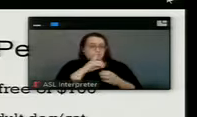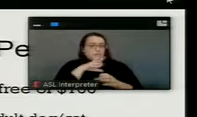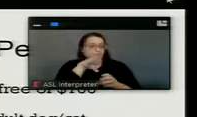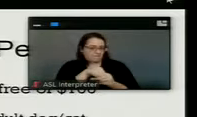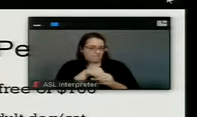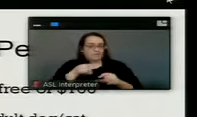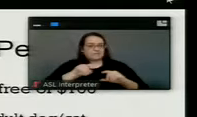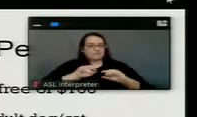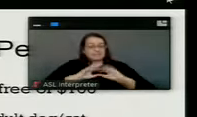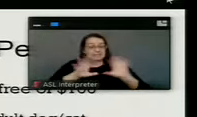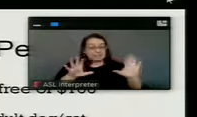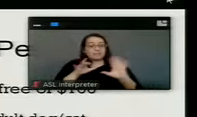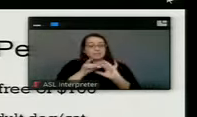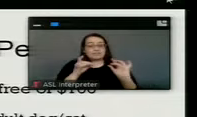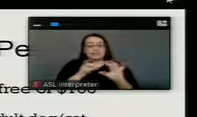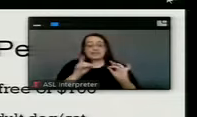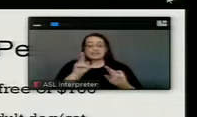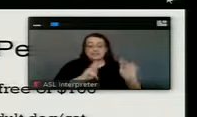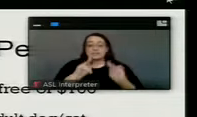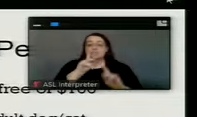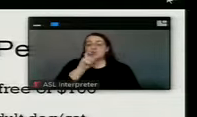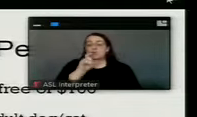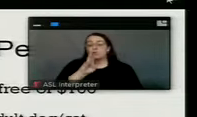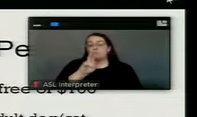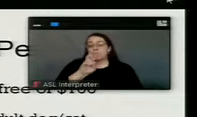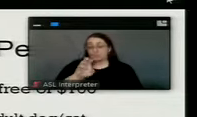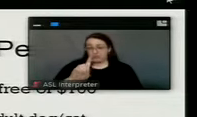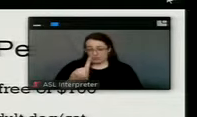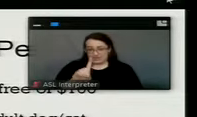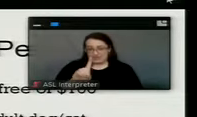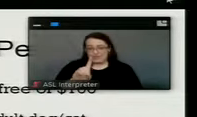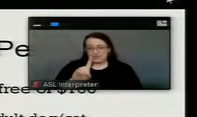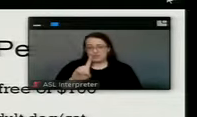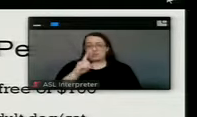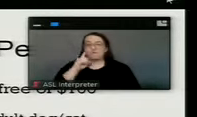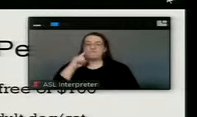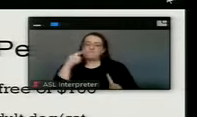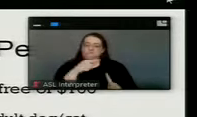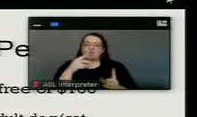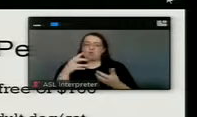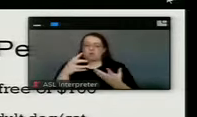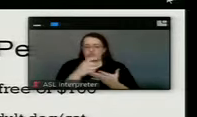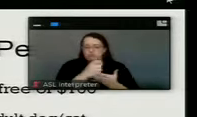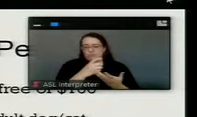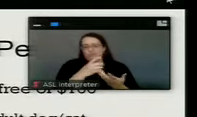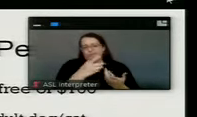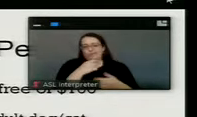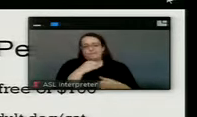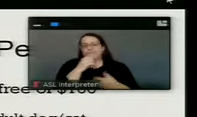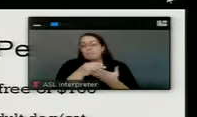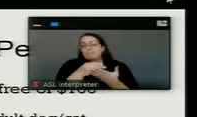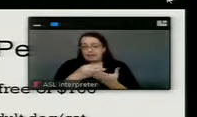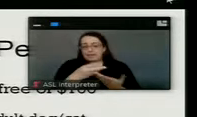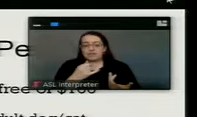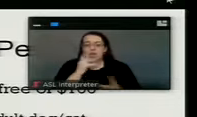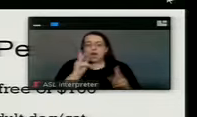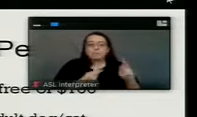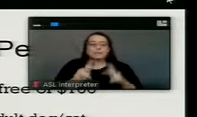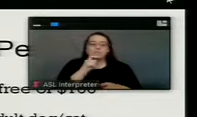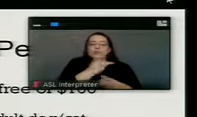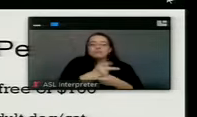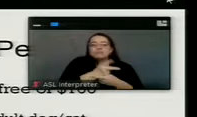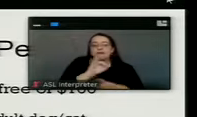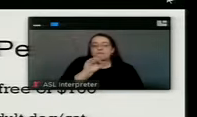states it's people who breed for a purpose. So they've done it on purpose. It's not for those people who are fostering